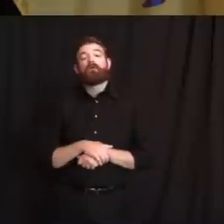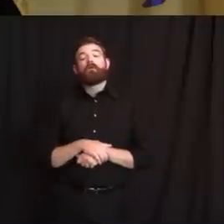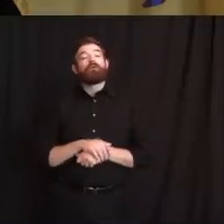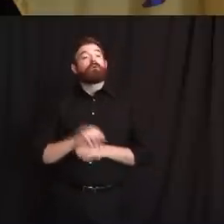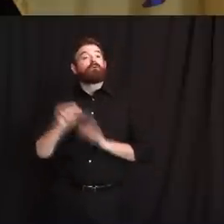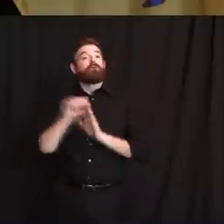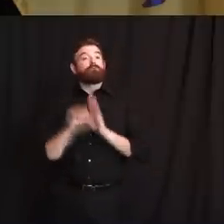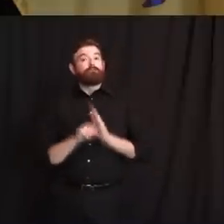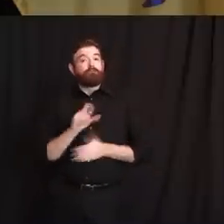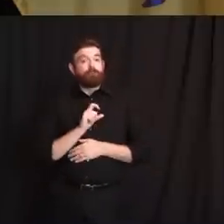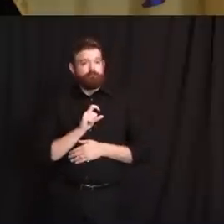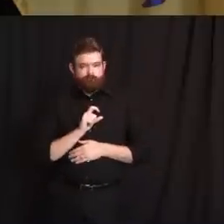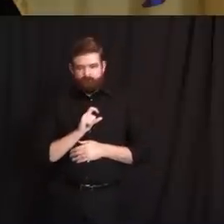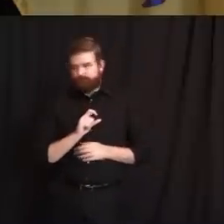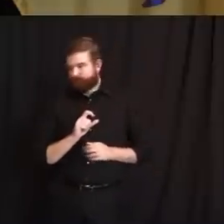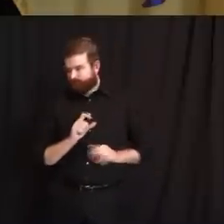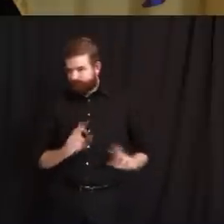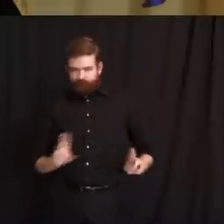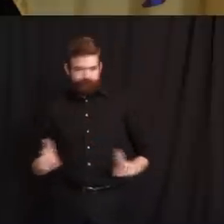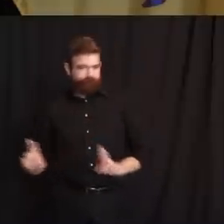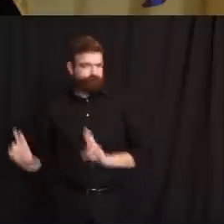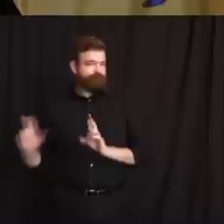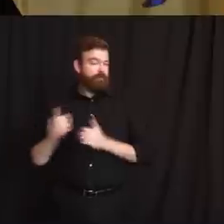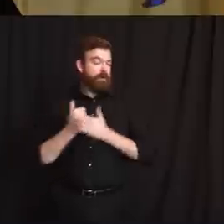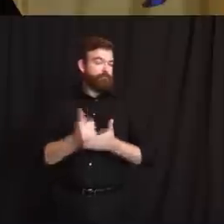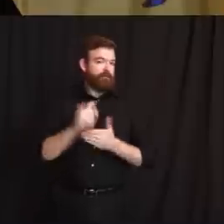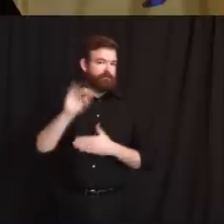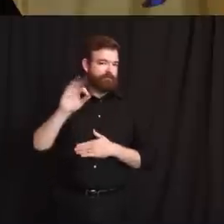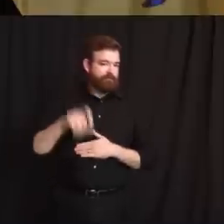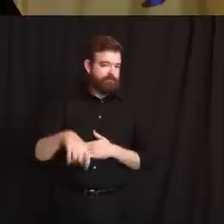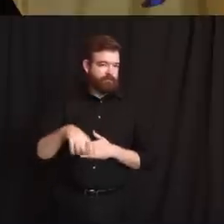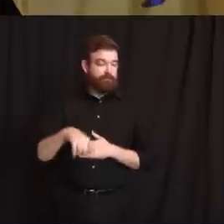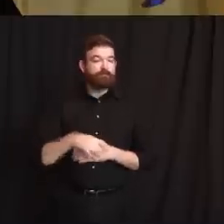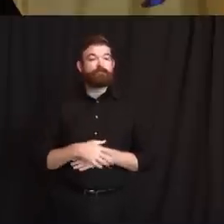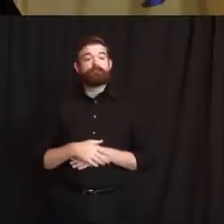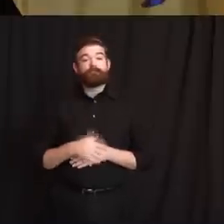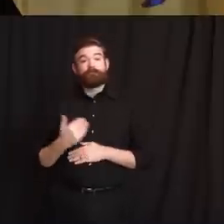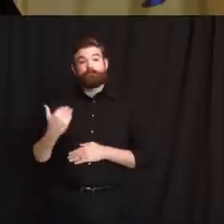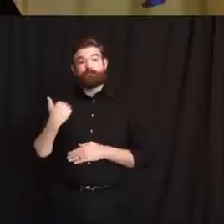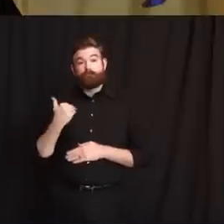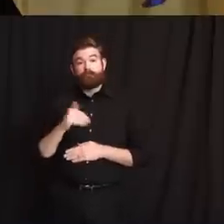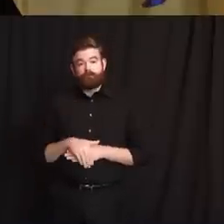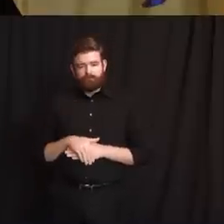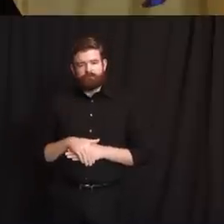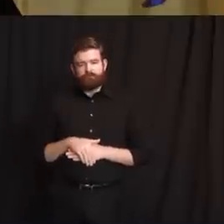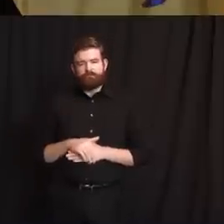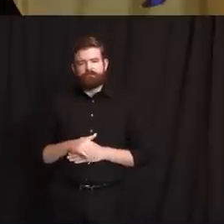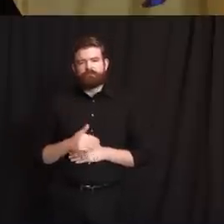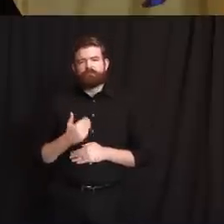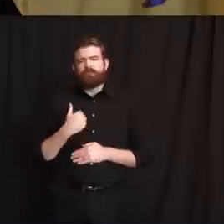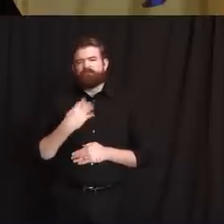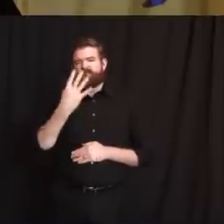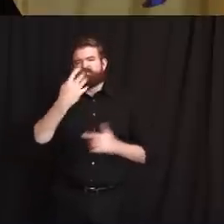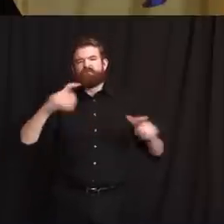if need be. With regard to the overnight last night, there were four major gatherings, Newark,